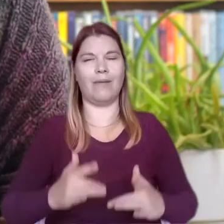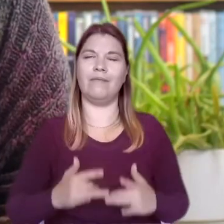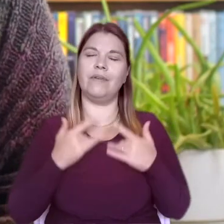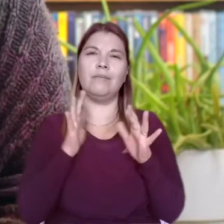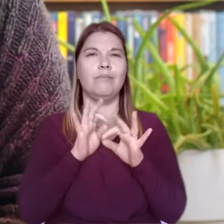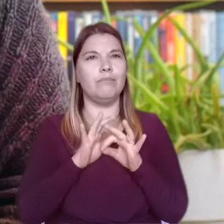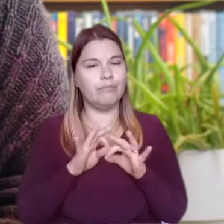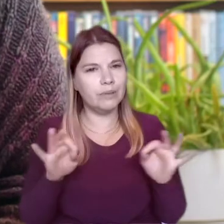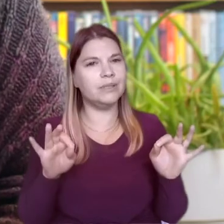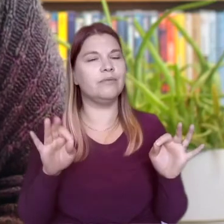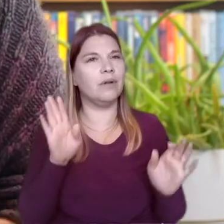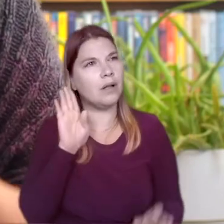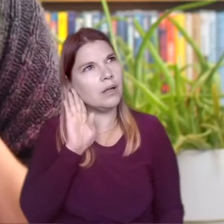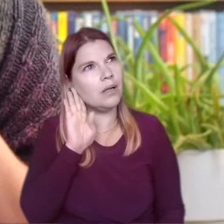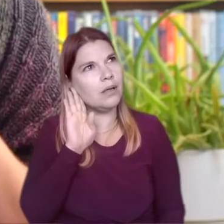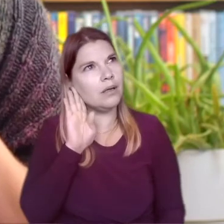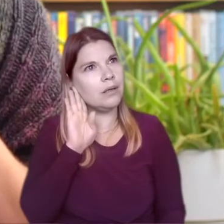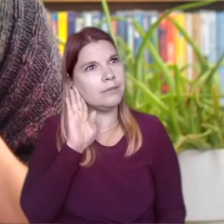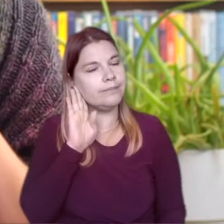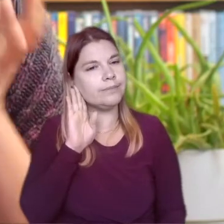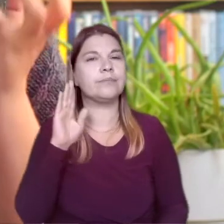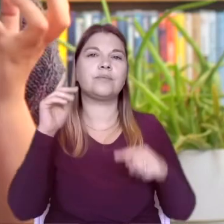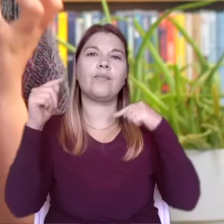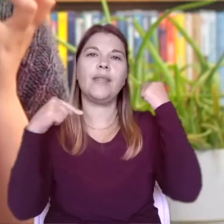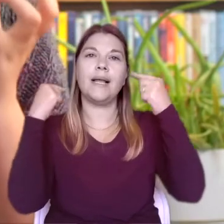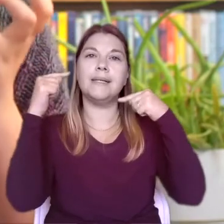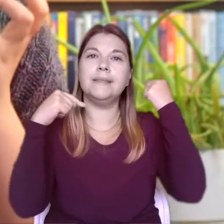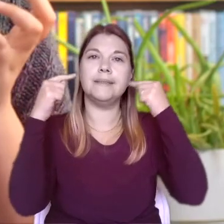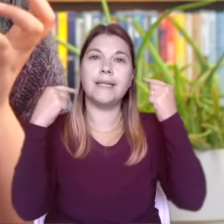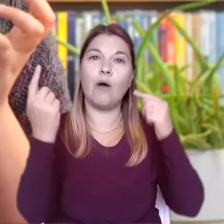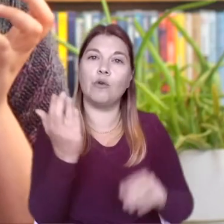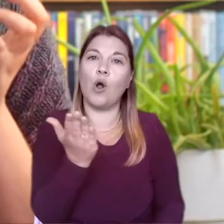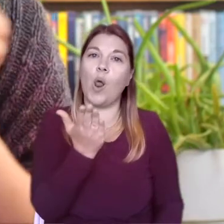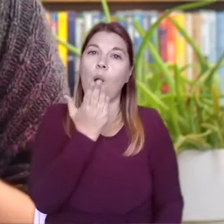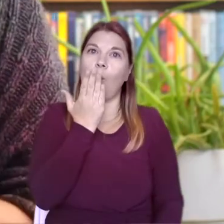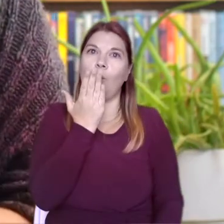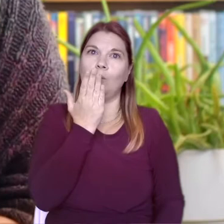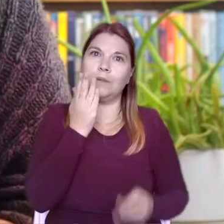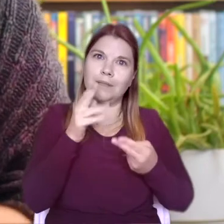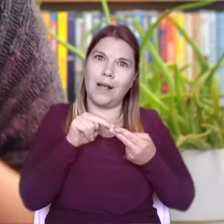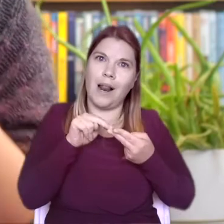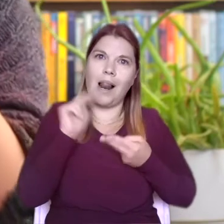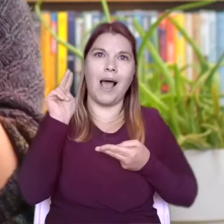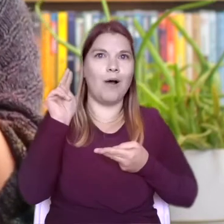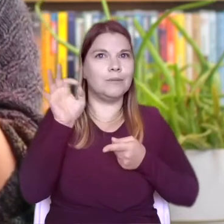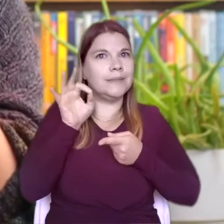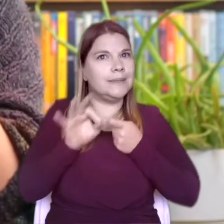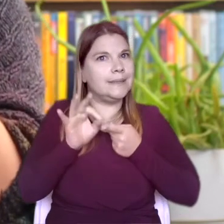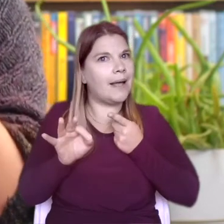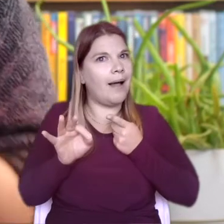The closer these sounds are to our ears, the louder we can hear them, and the more detail we can hear.